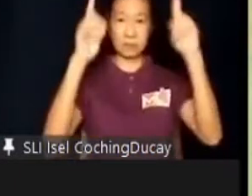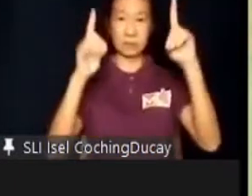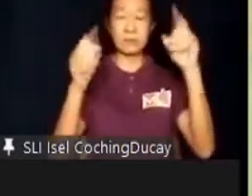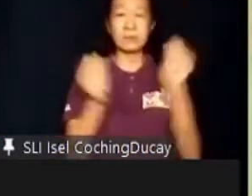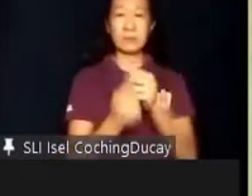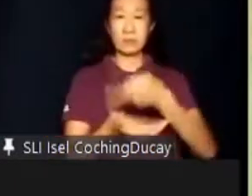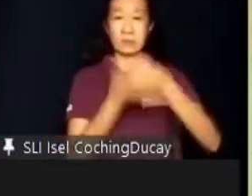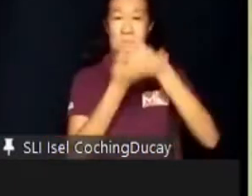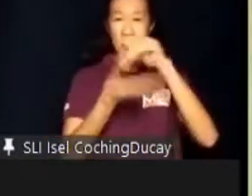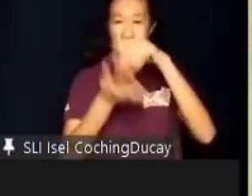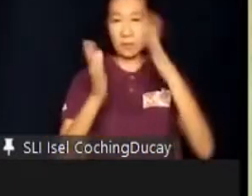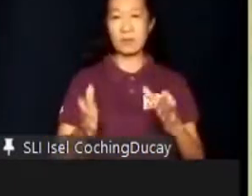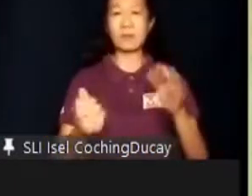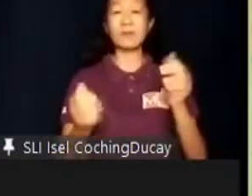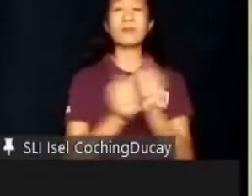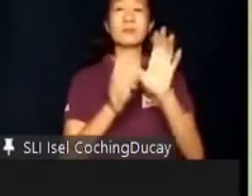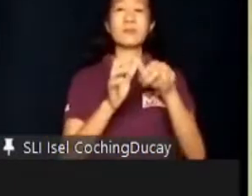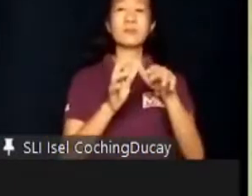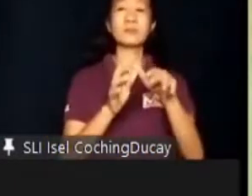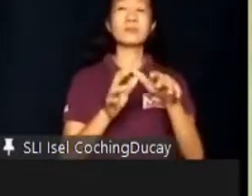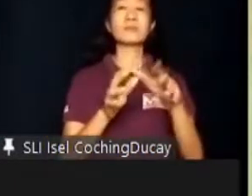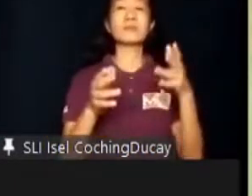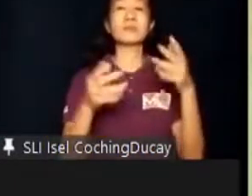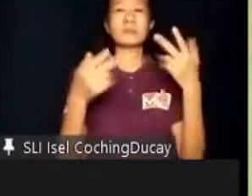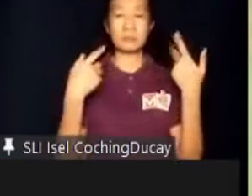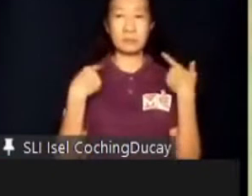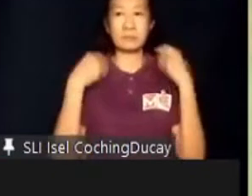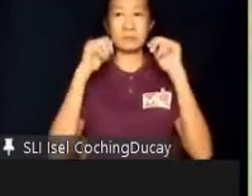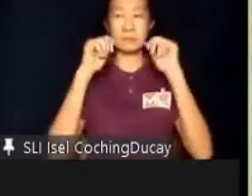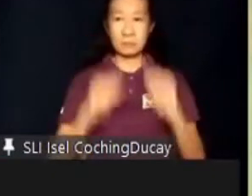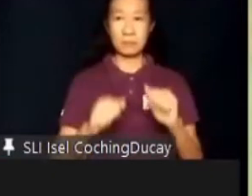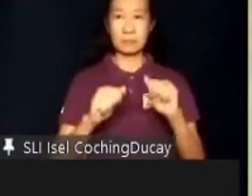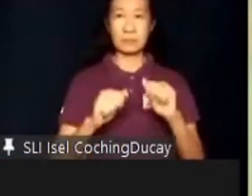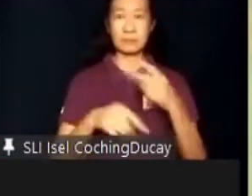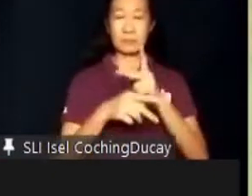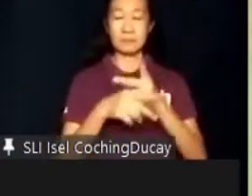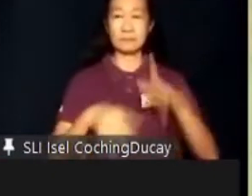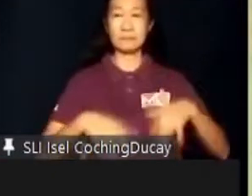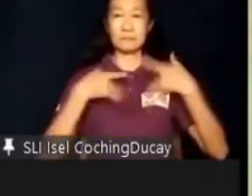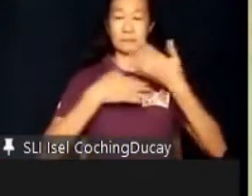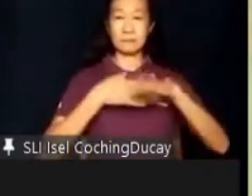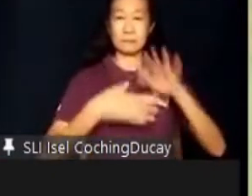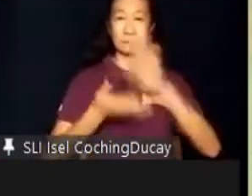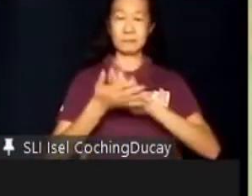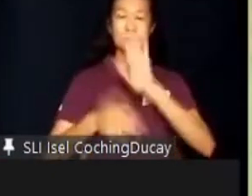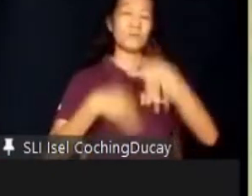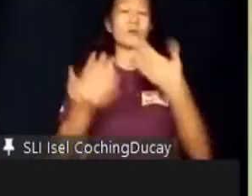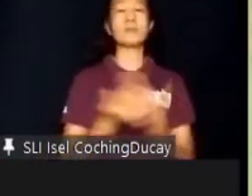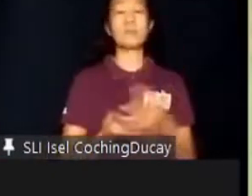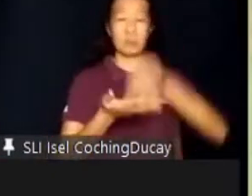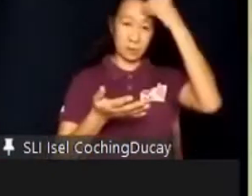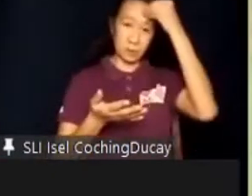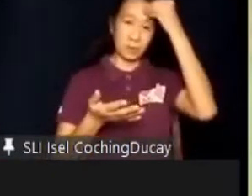students with disabilities achieve the most productive life after school. All the learning and education